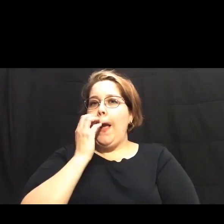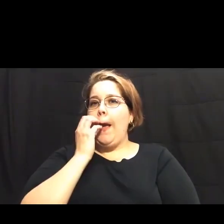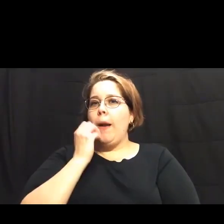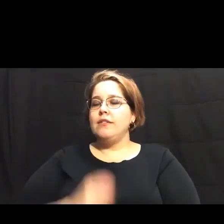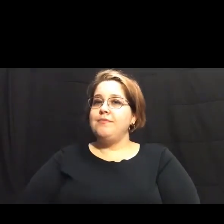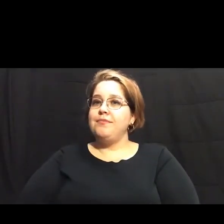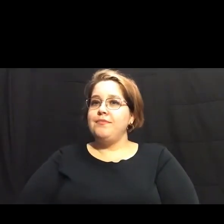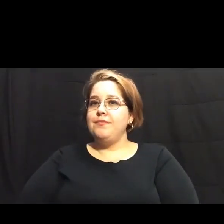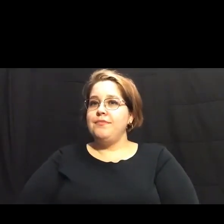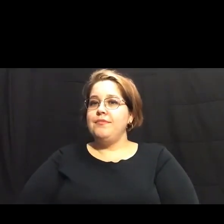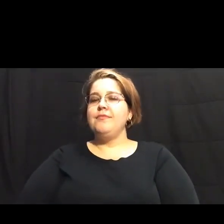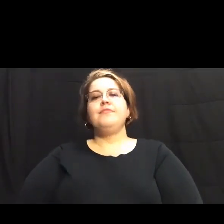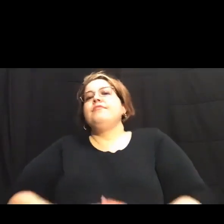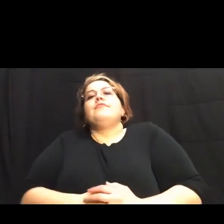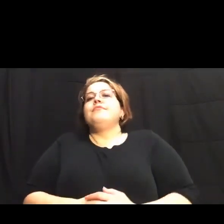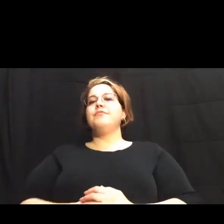all right ready